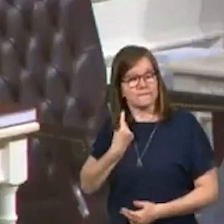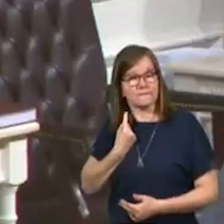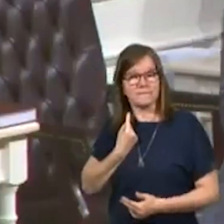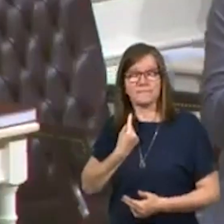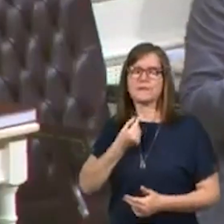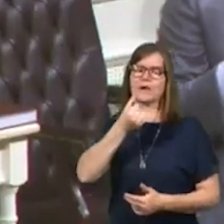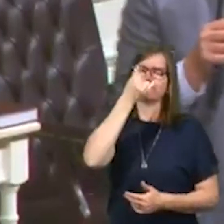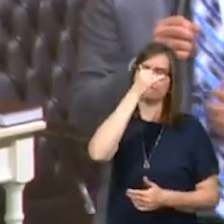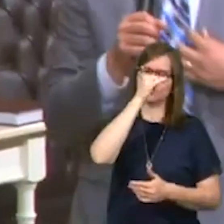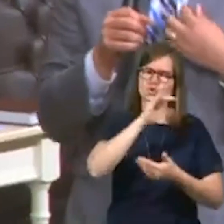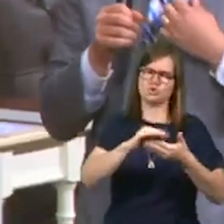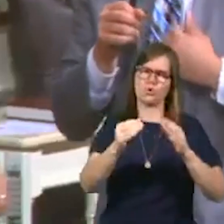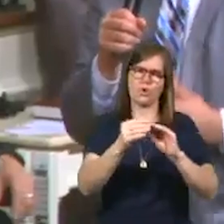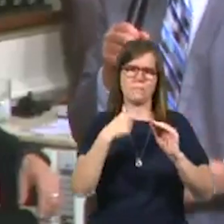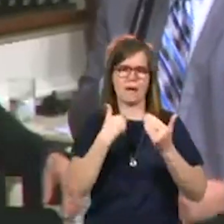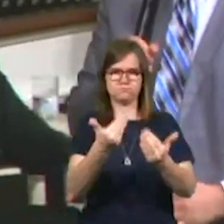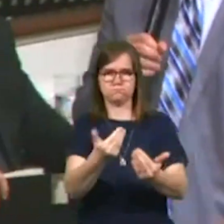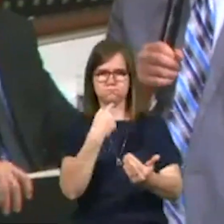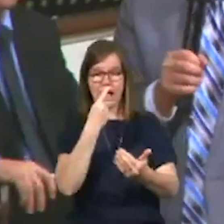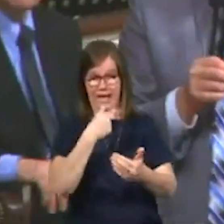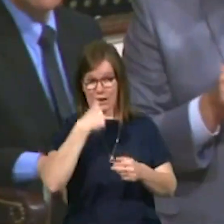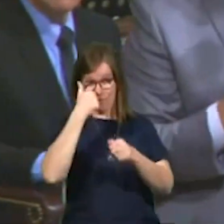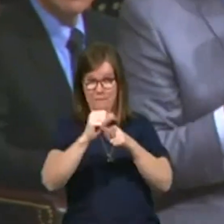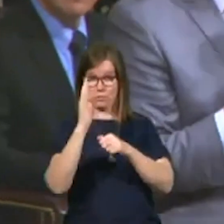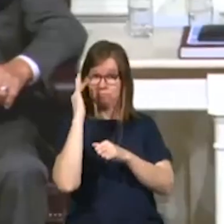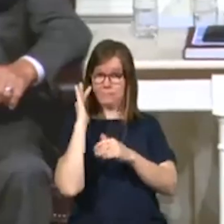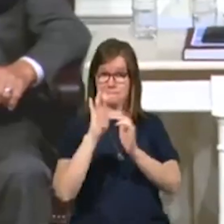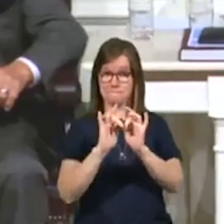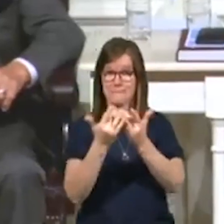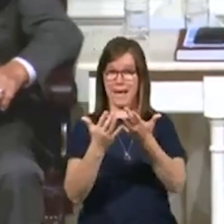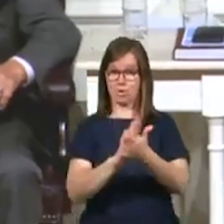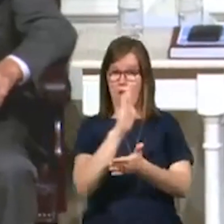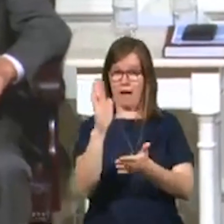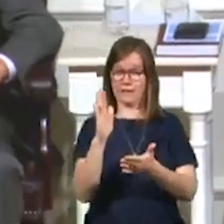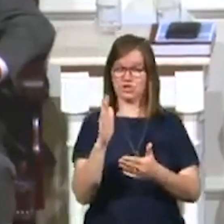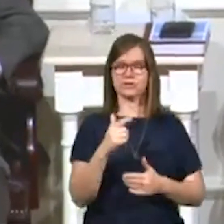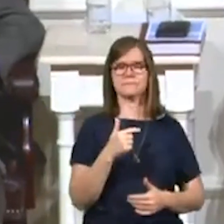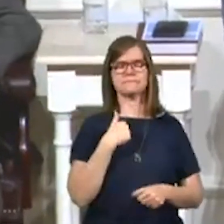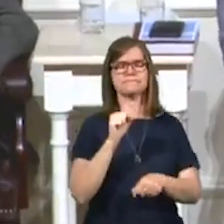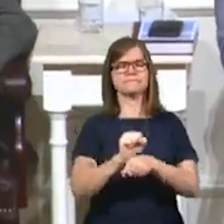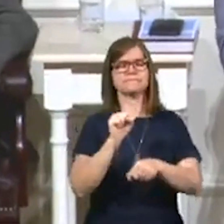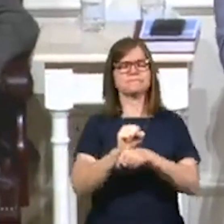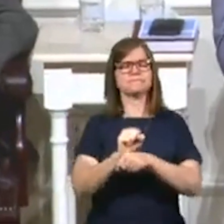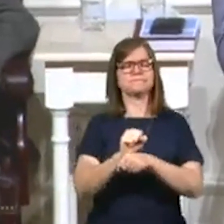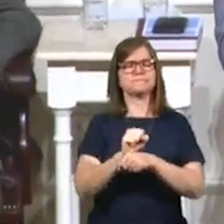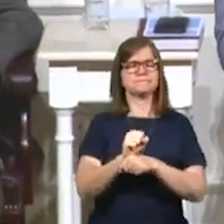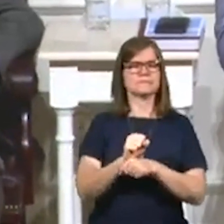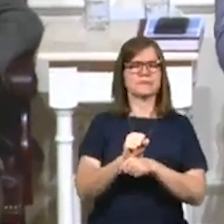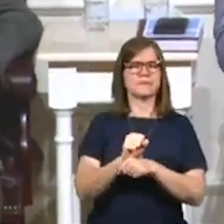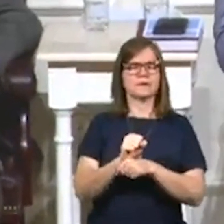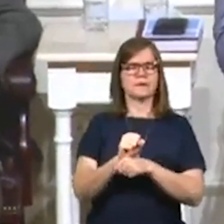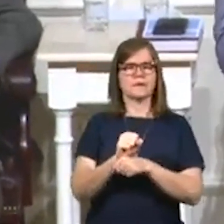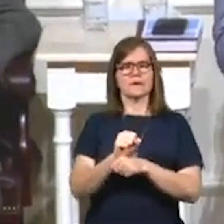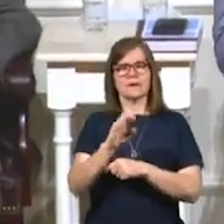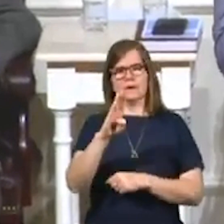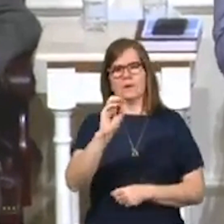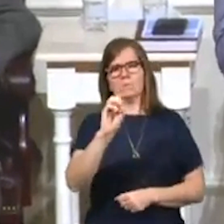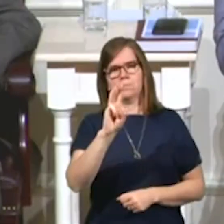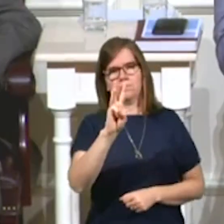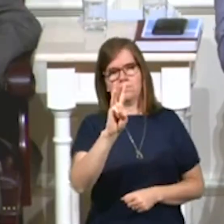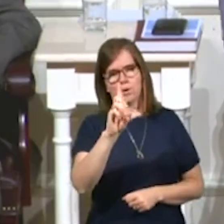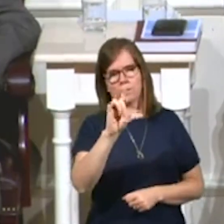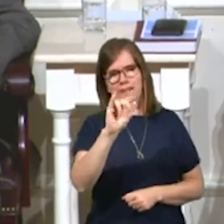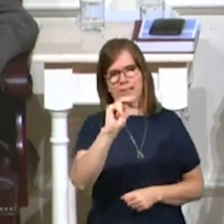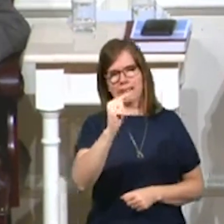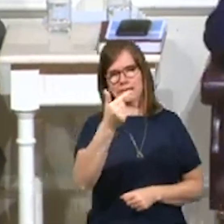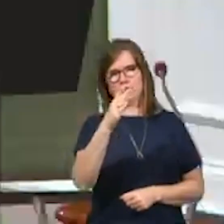story, but I'll go ahead and tell it. I can remember I was in Bible college, and I was working in Bolingbrook, Illinois, right off